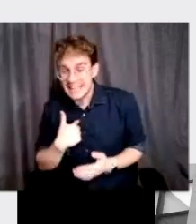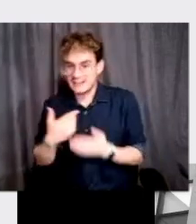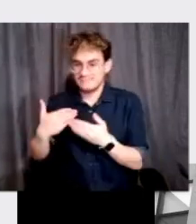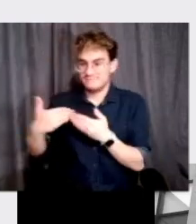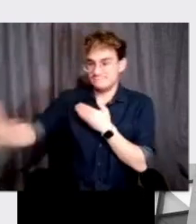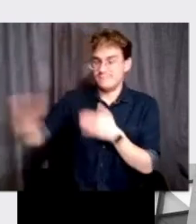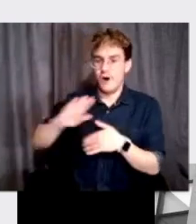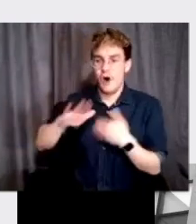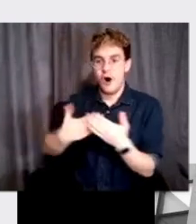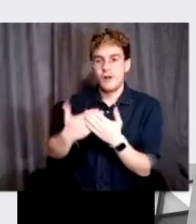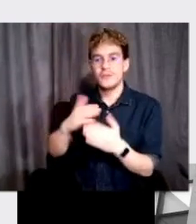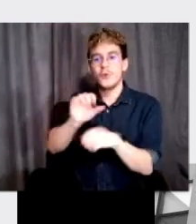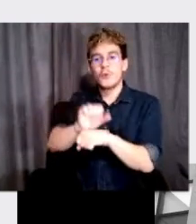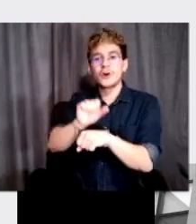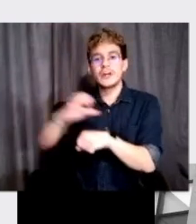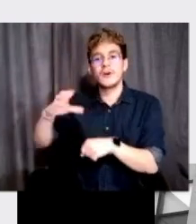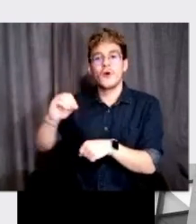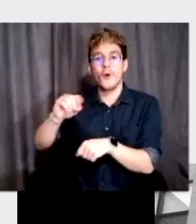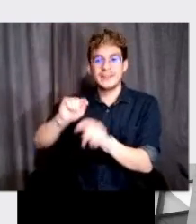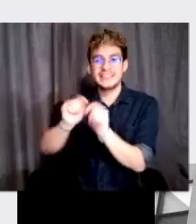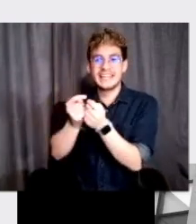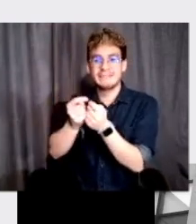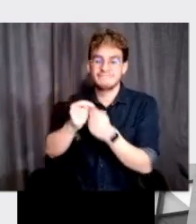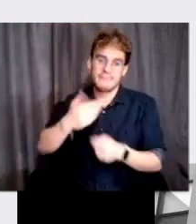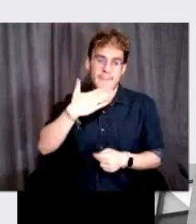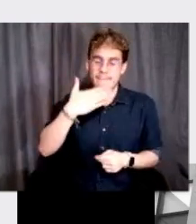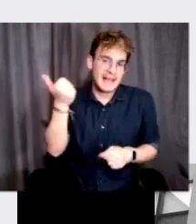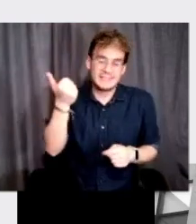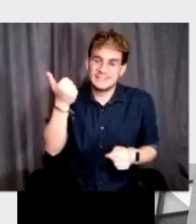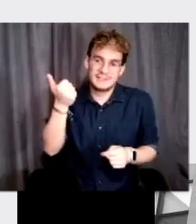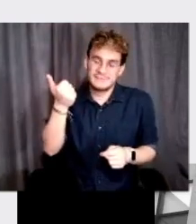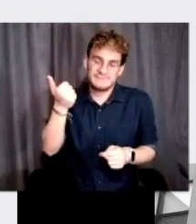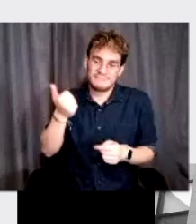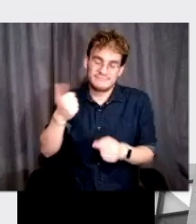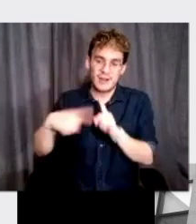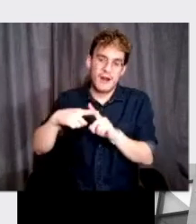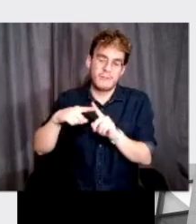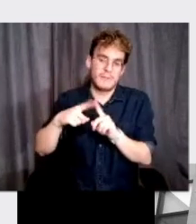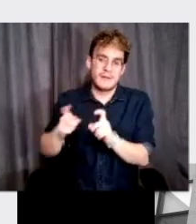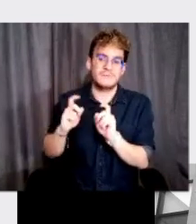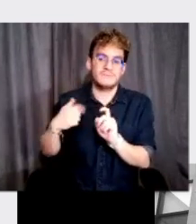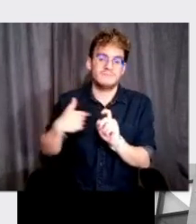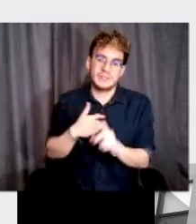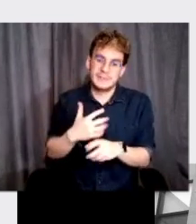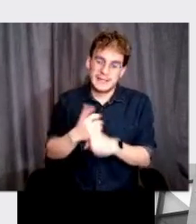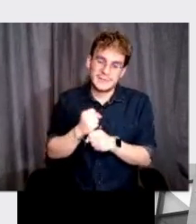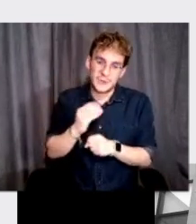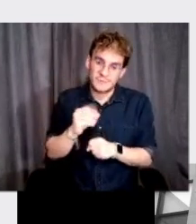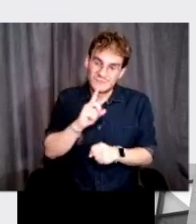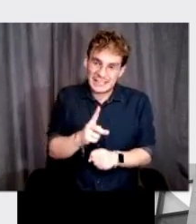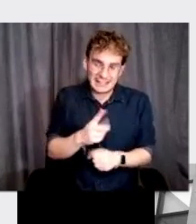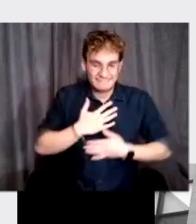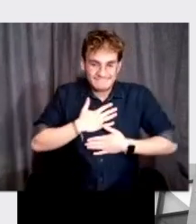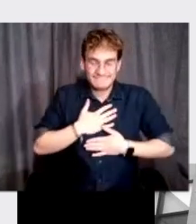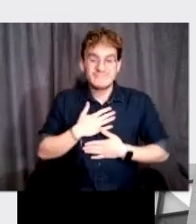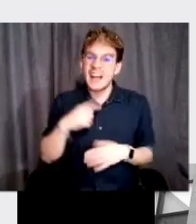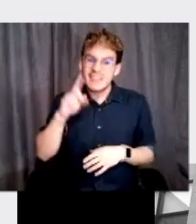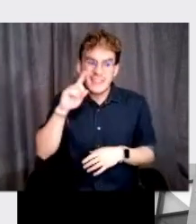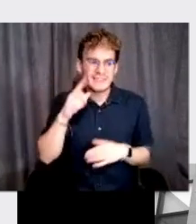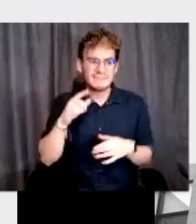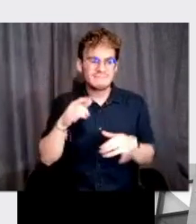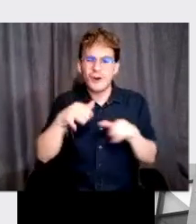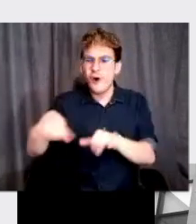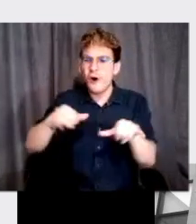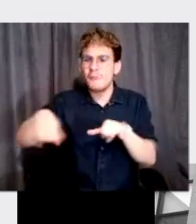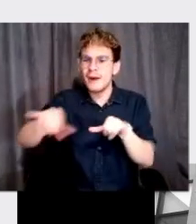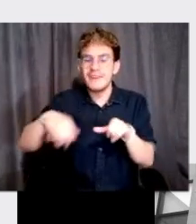team that worked in the project. It's the best possible compliment we could get. So really, really, I think it's very common that,